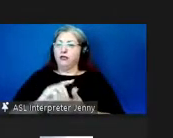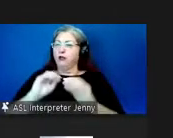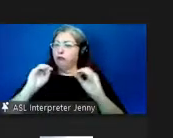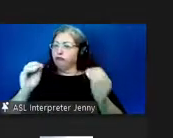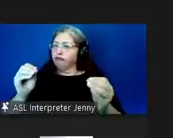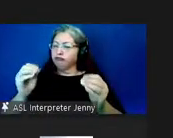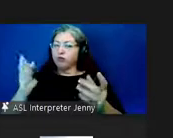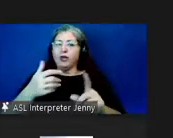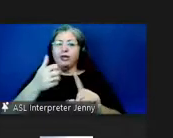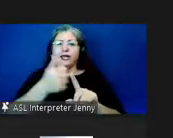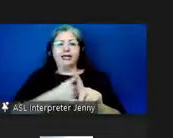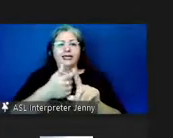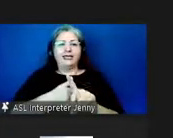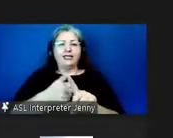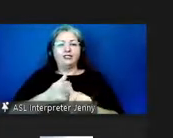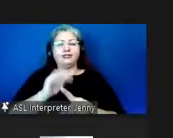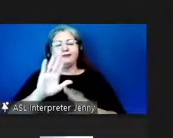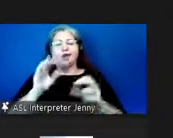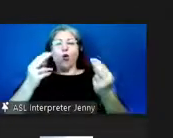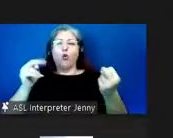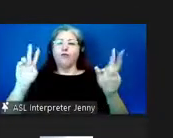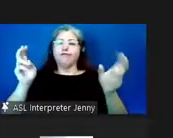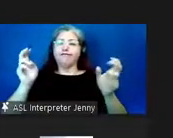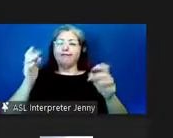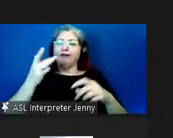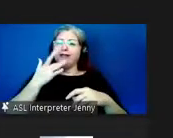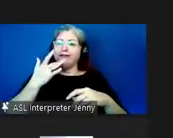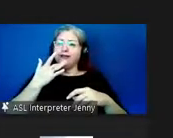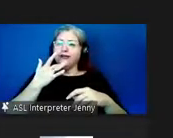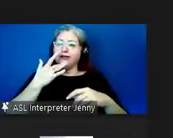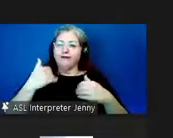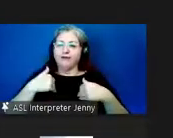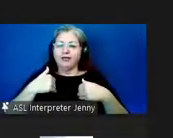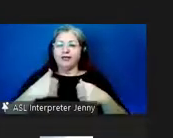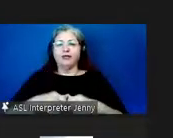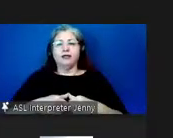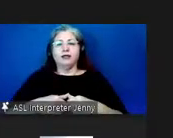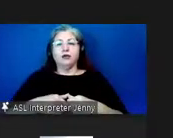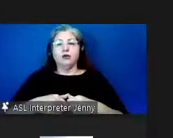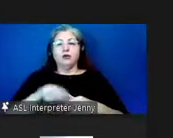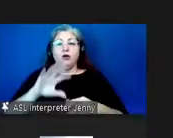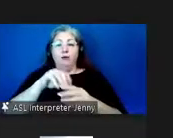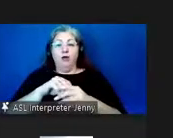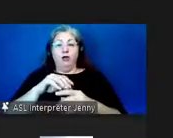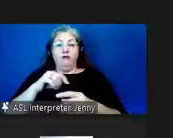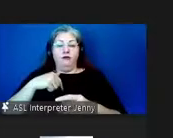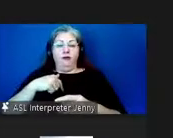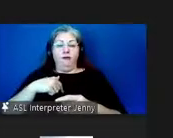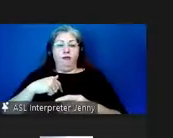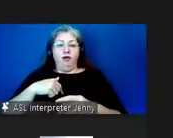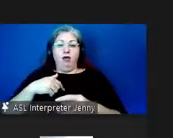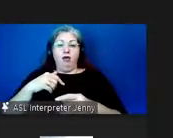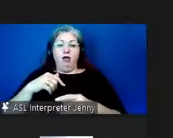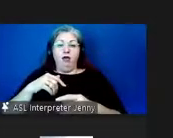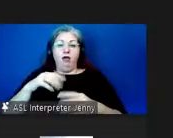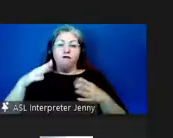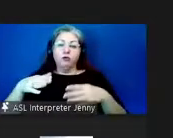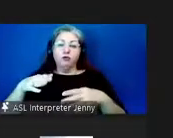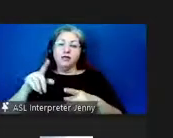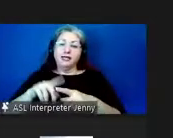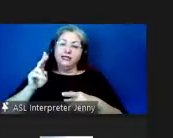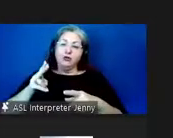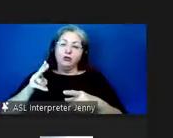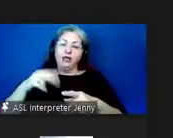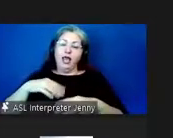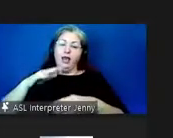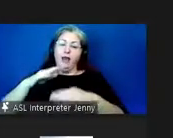each dictionary had its own kind of flavor um as part of my work as a historian i'm often building specialized word